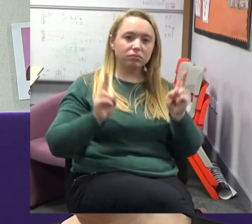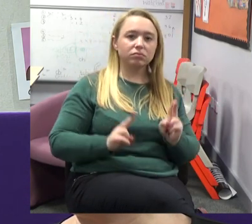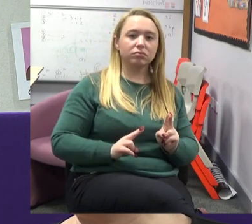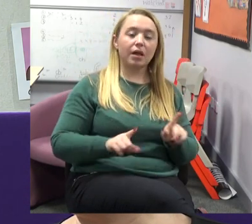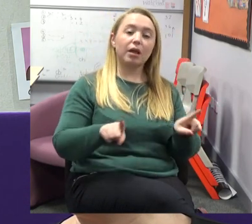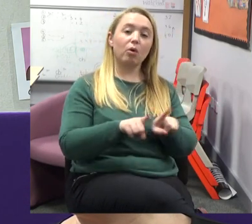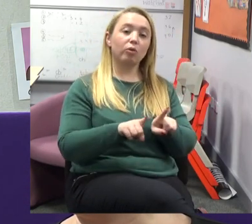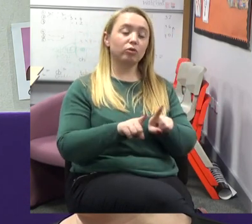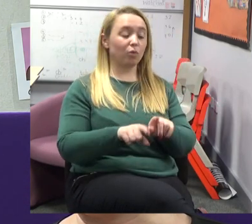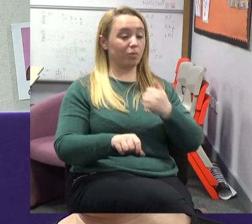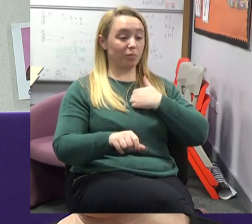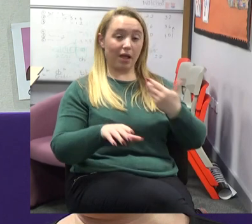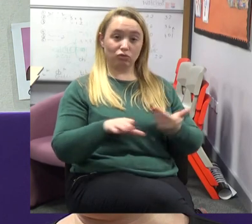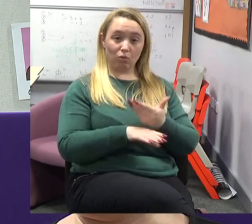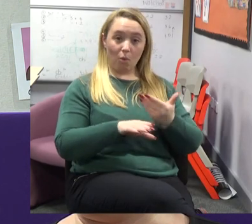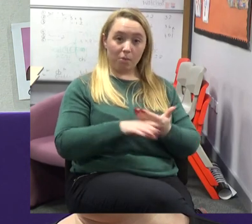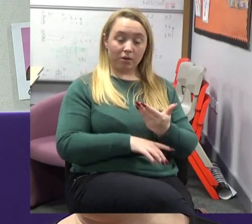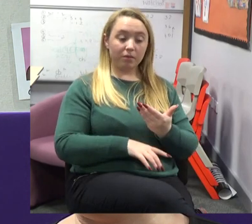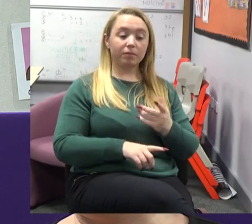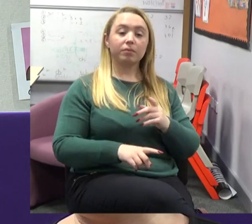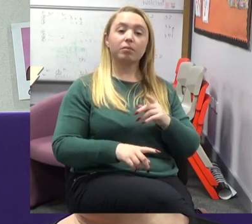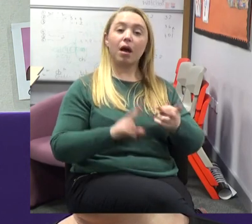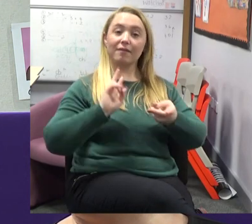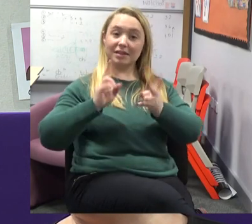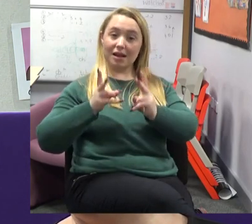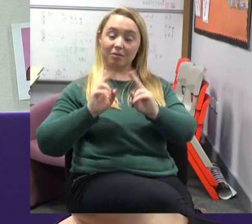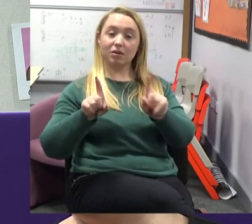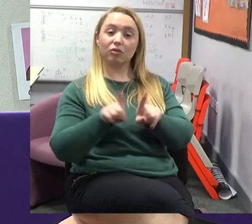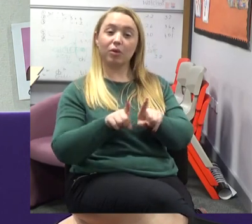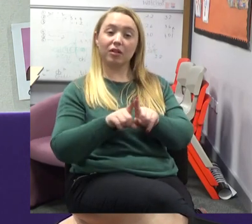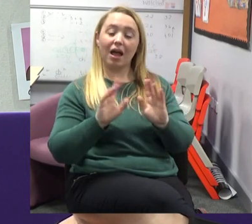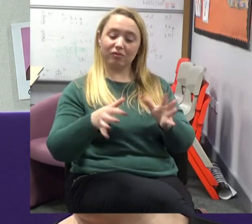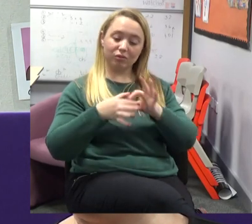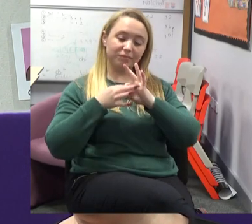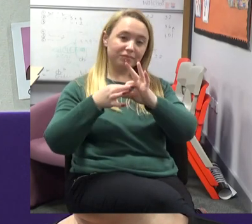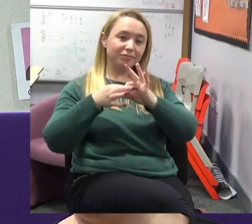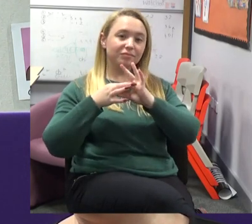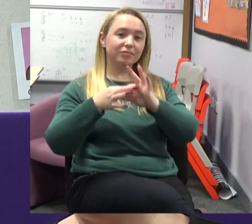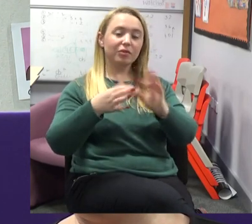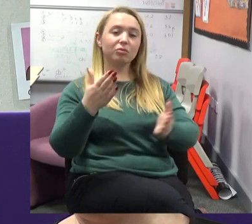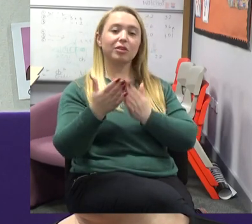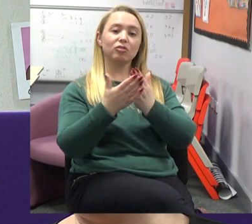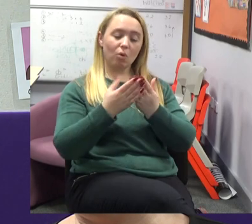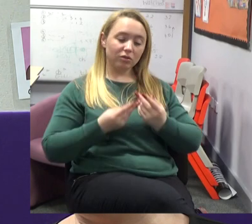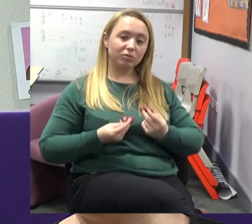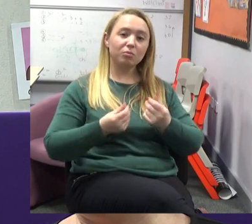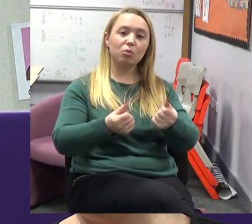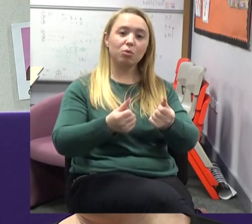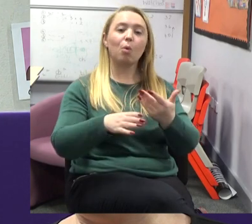doing, but also working alongside the interpreter in the classroom to make sure that we're working together.